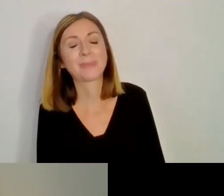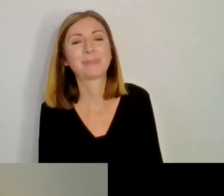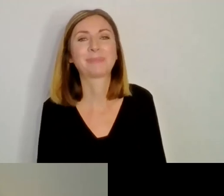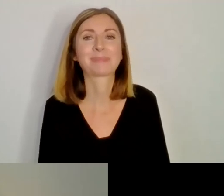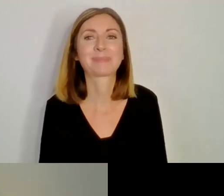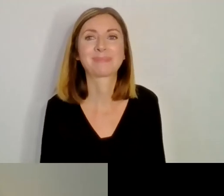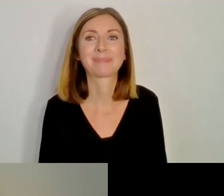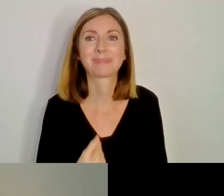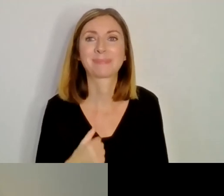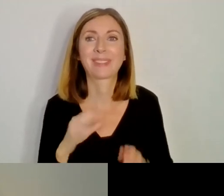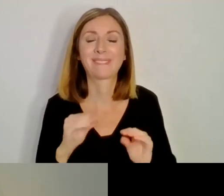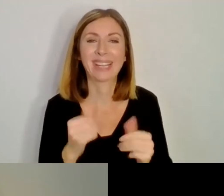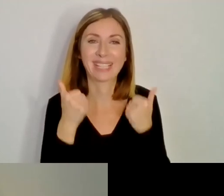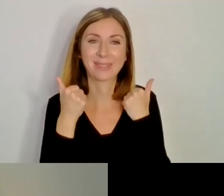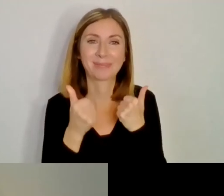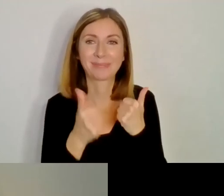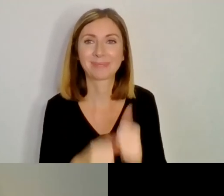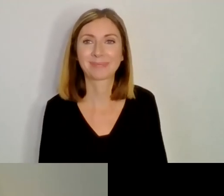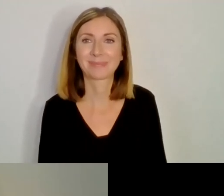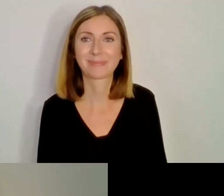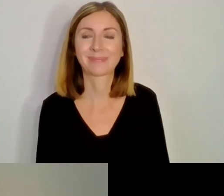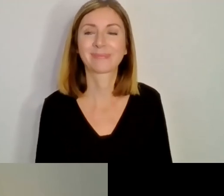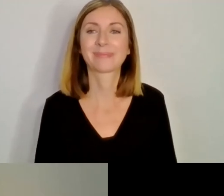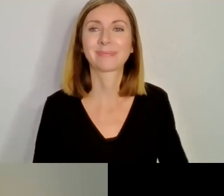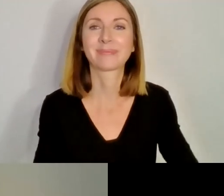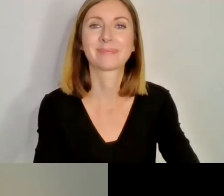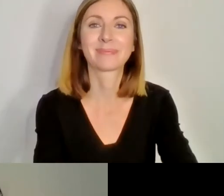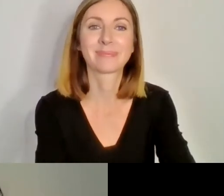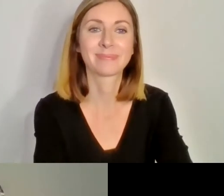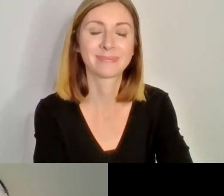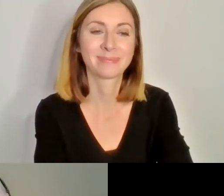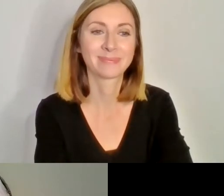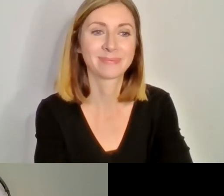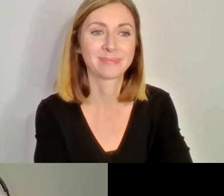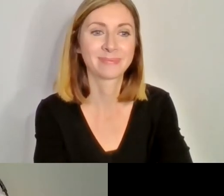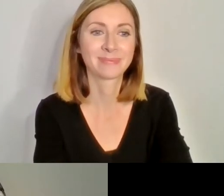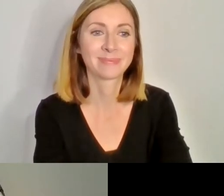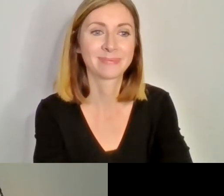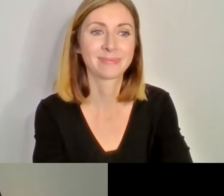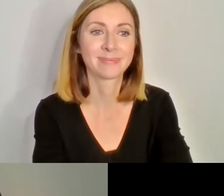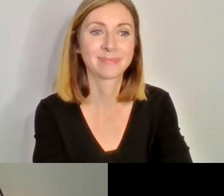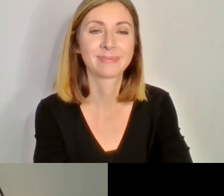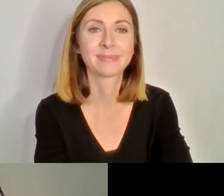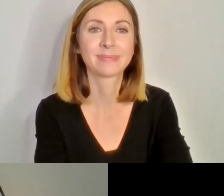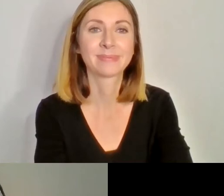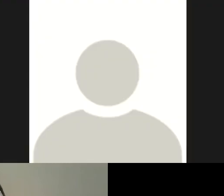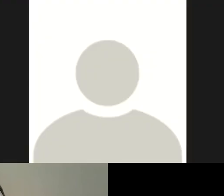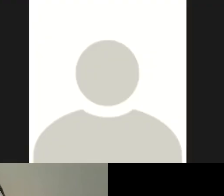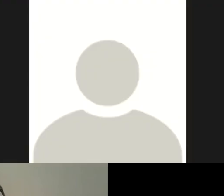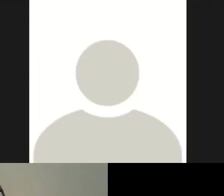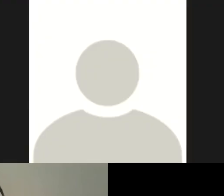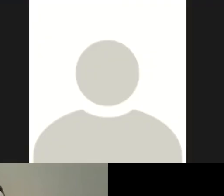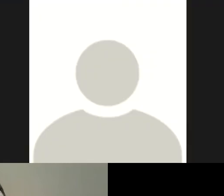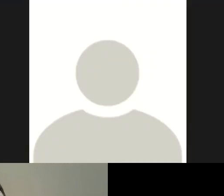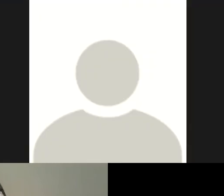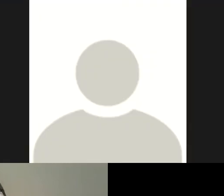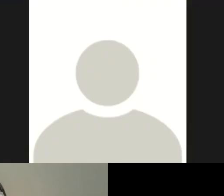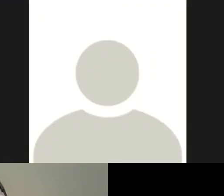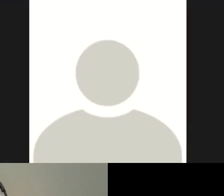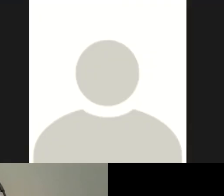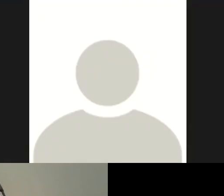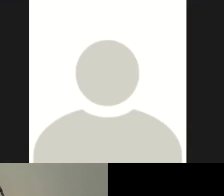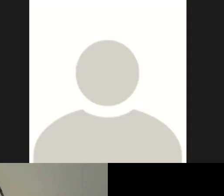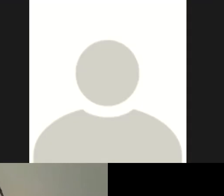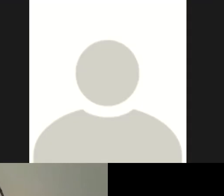Agus leerein se teowart na náinamnacha agus ké modj. Agus an aeirat se na ta agin. You know, it really brings us back to those roots of who we